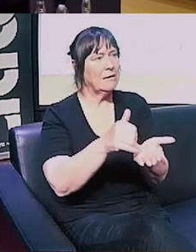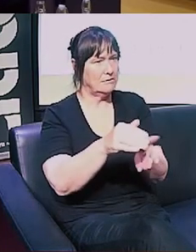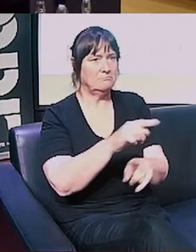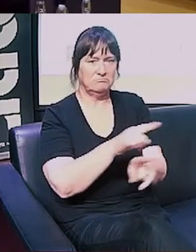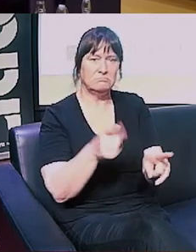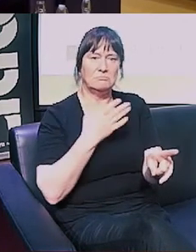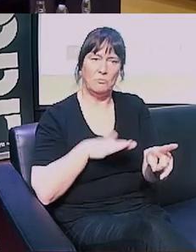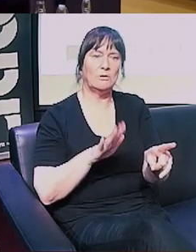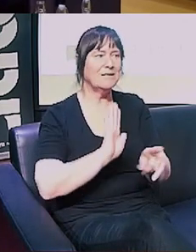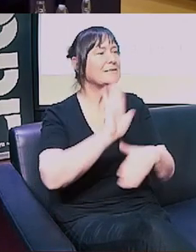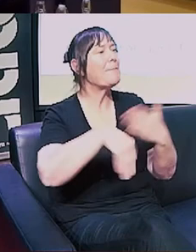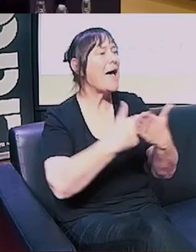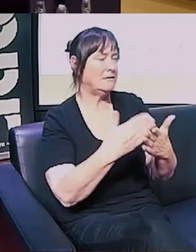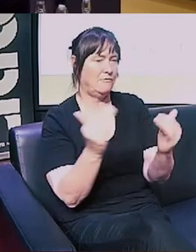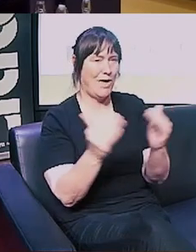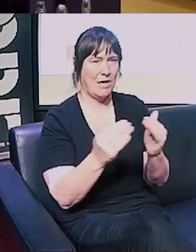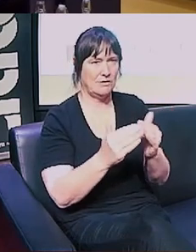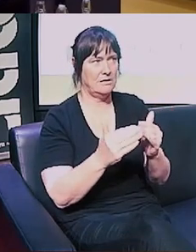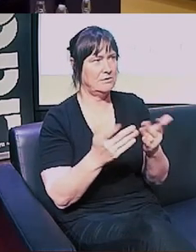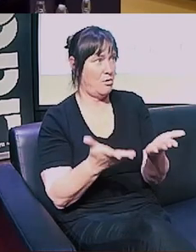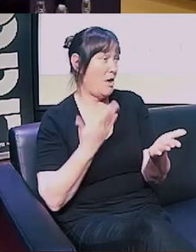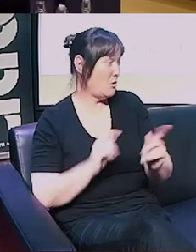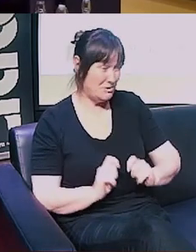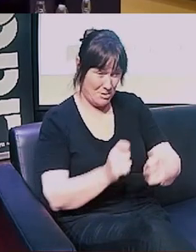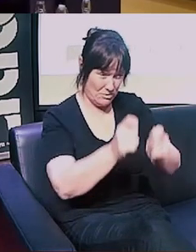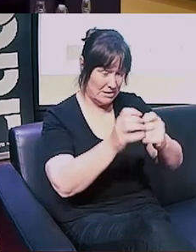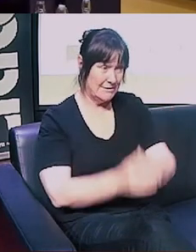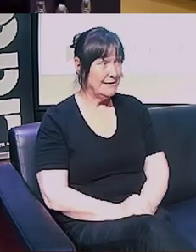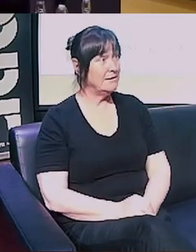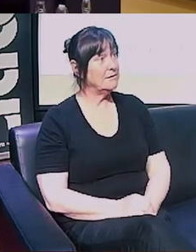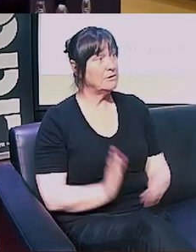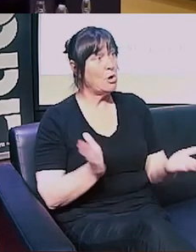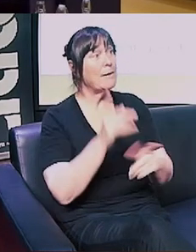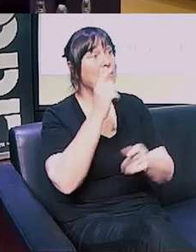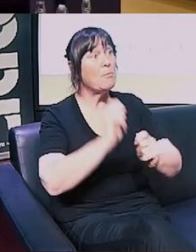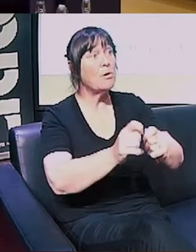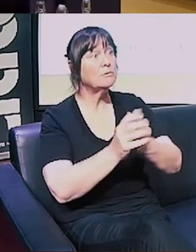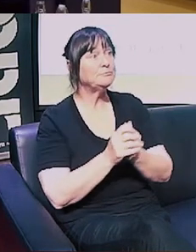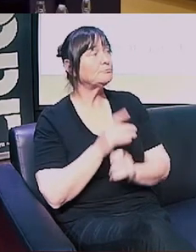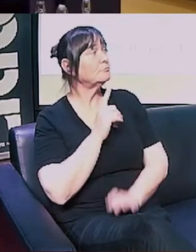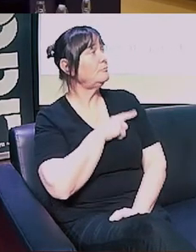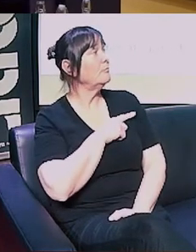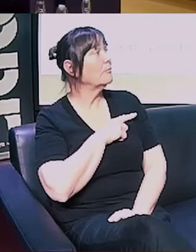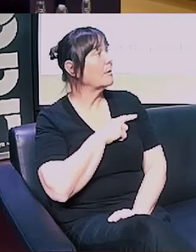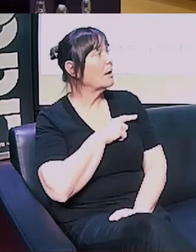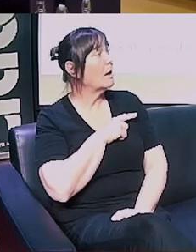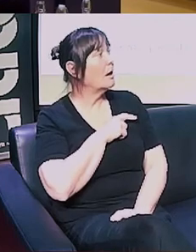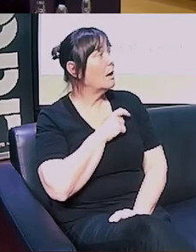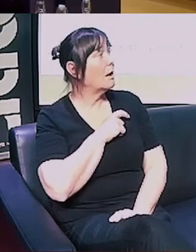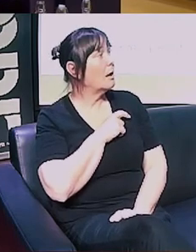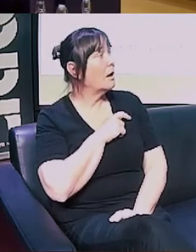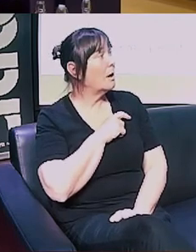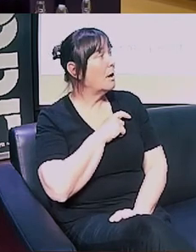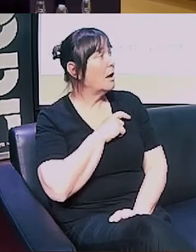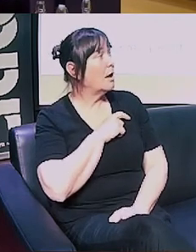because that's what the demand is. So let people build. Jack, just quickly, on current polling, it looks like ACT will